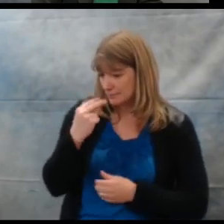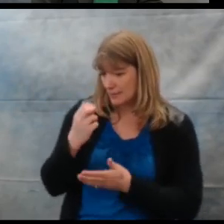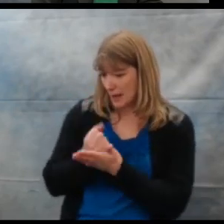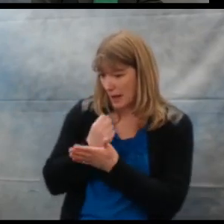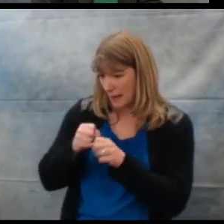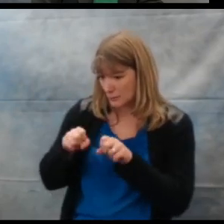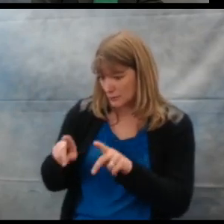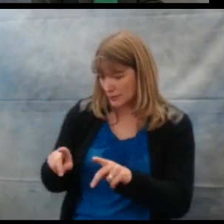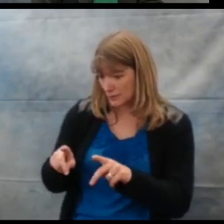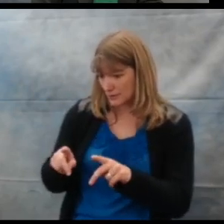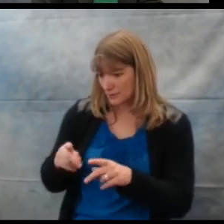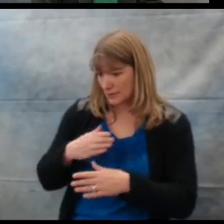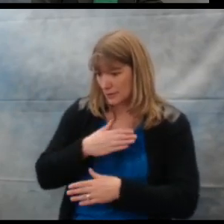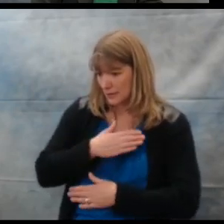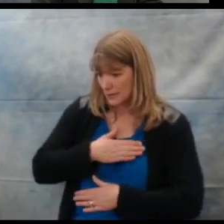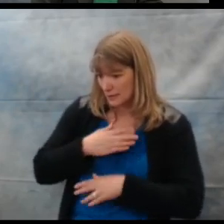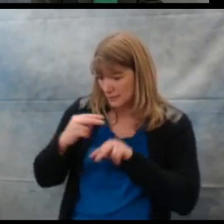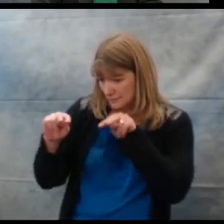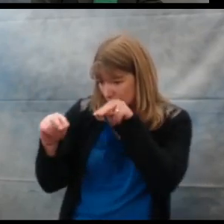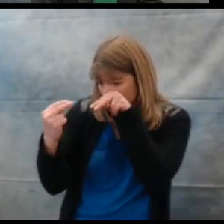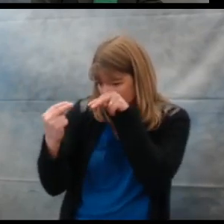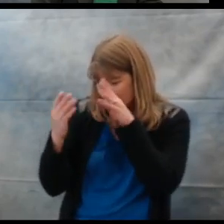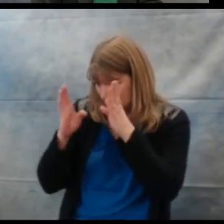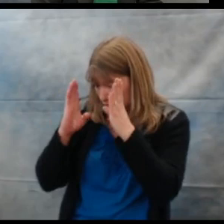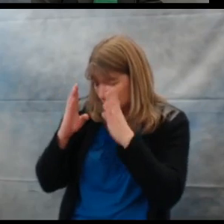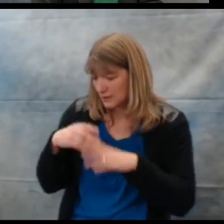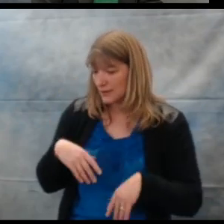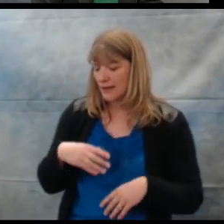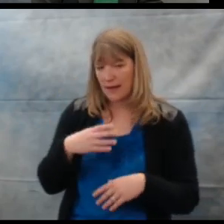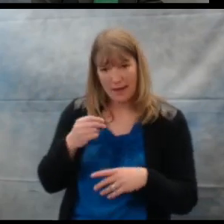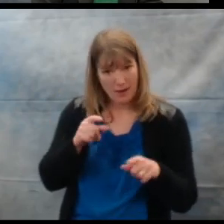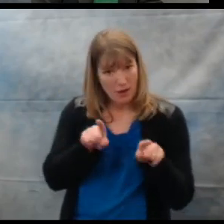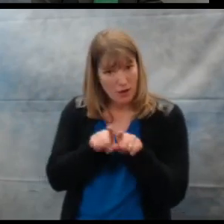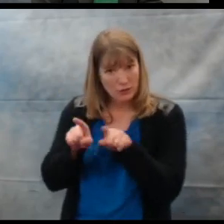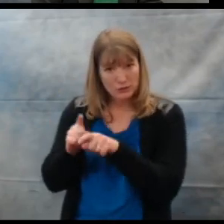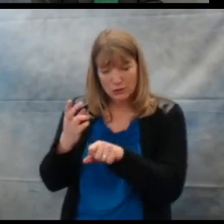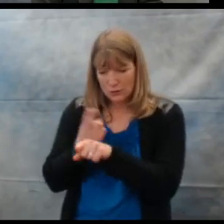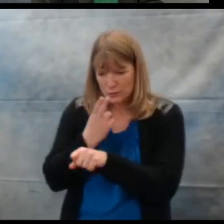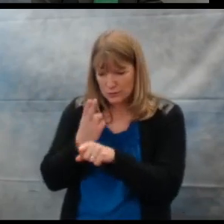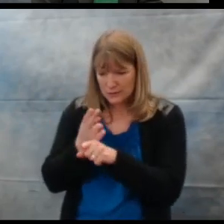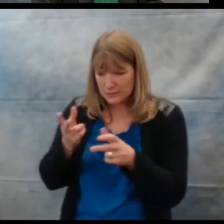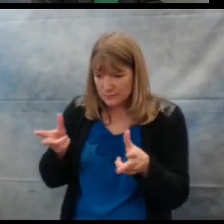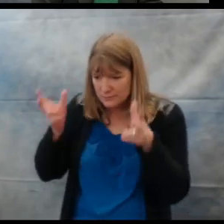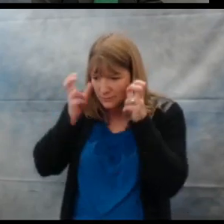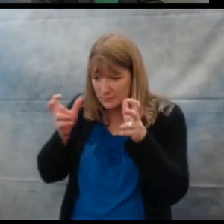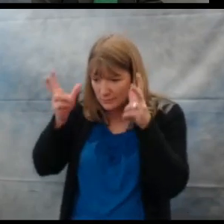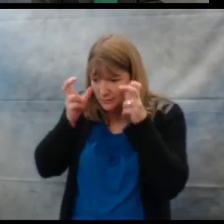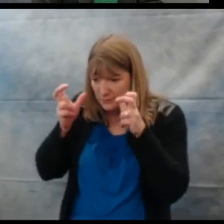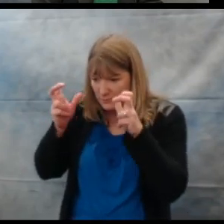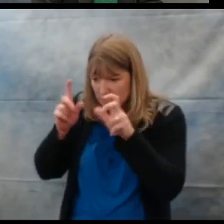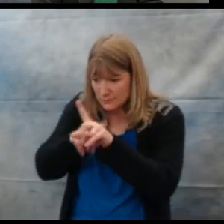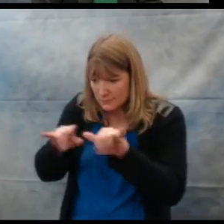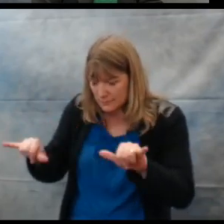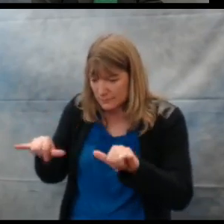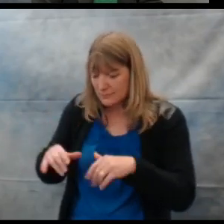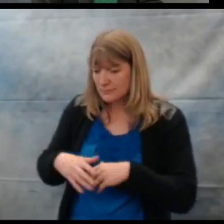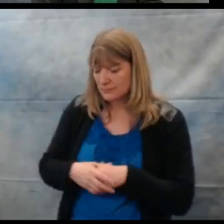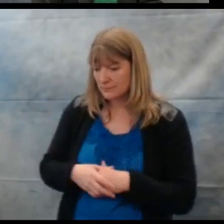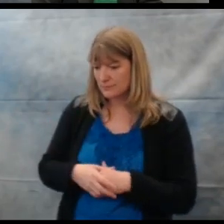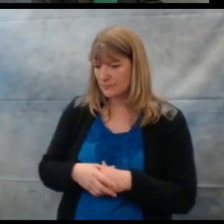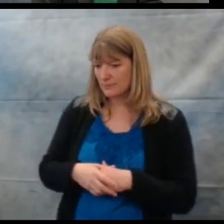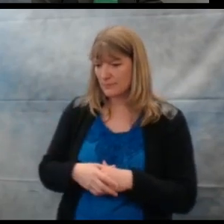speech reading opportunities and joint attention as well as utilizing input to both ears equally.